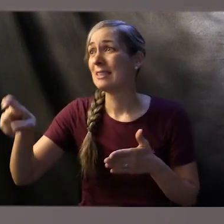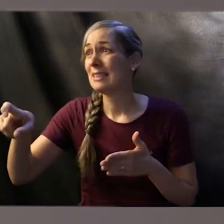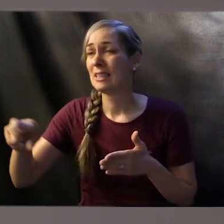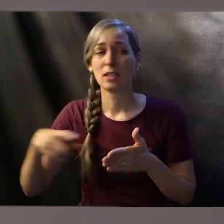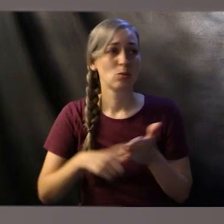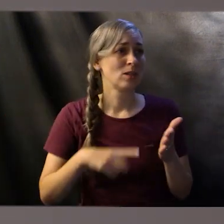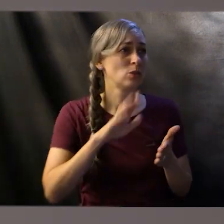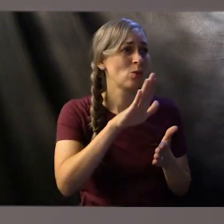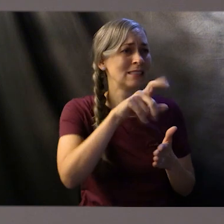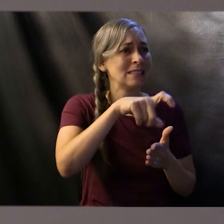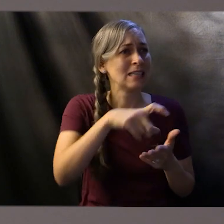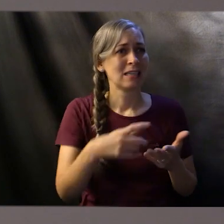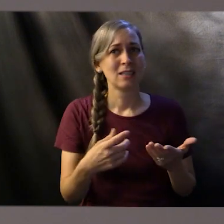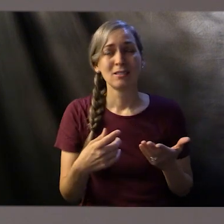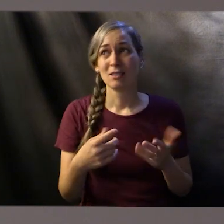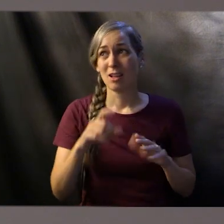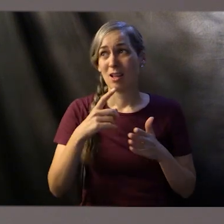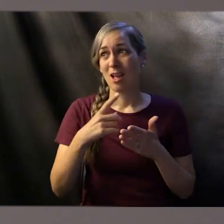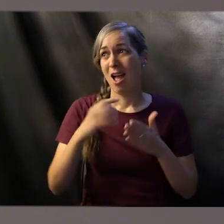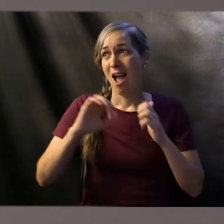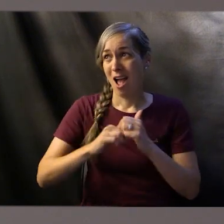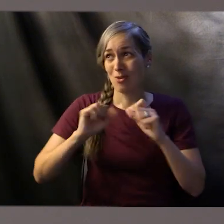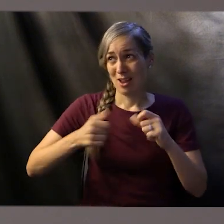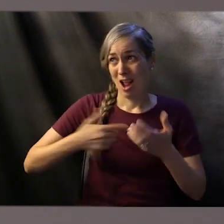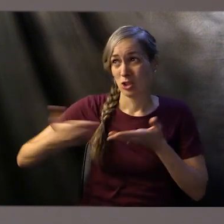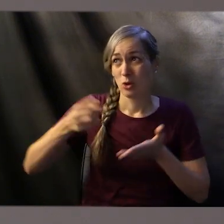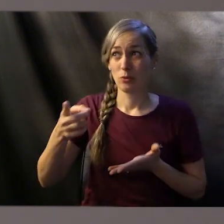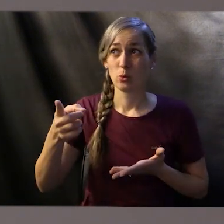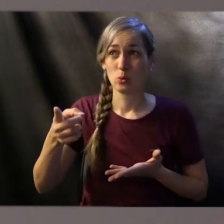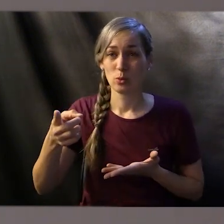Communicate with people and ask what they need. from you so that you can serve them.